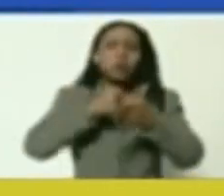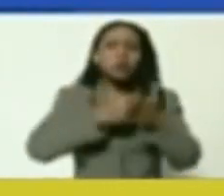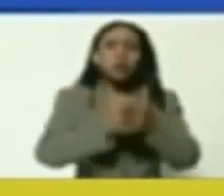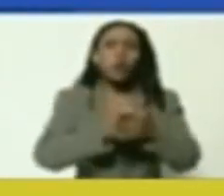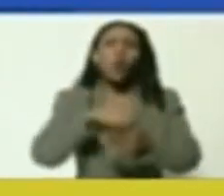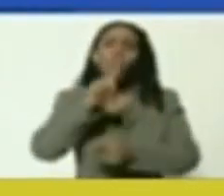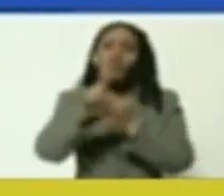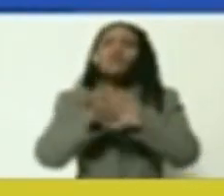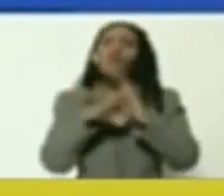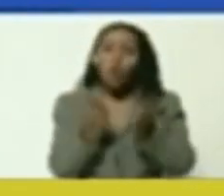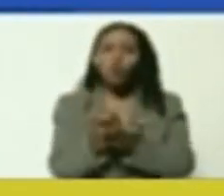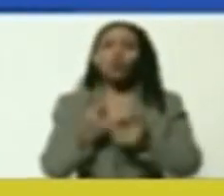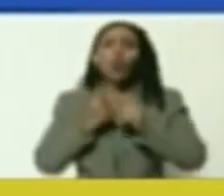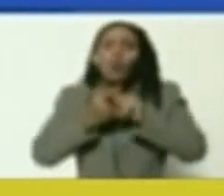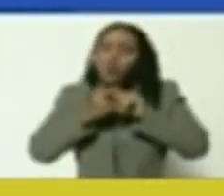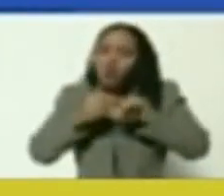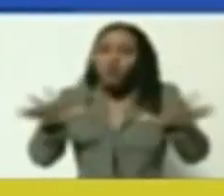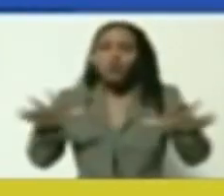example of the perseverance,